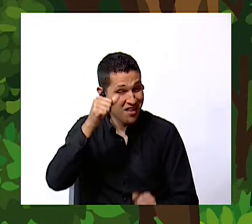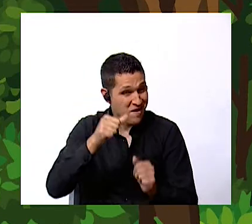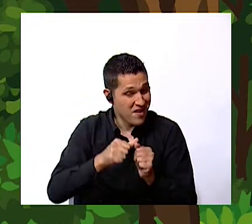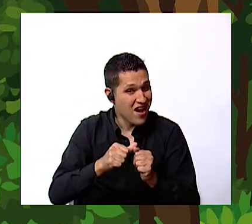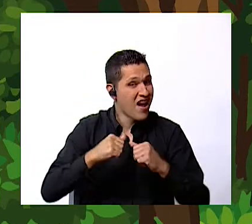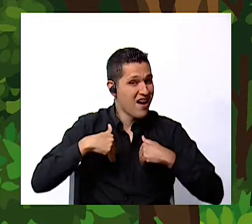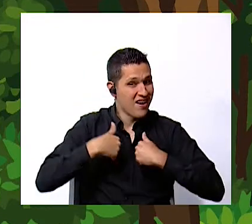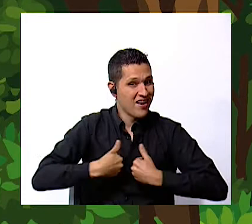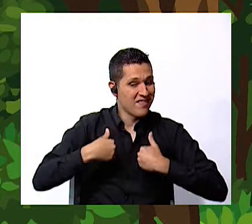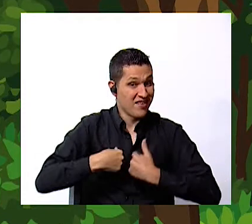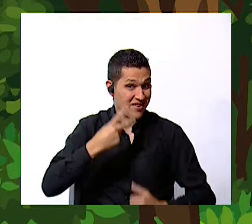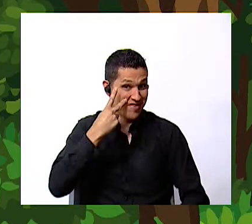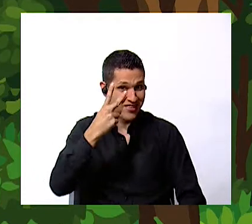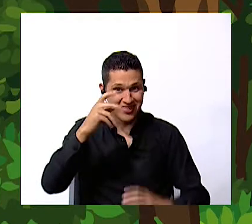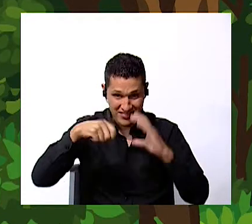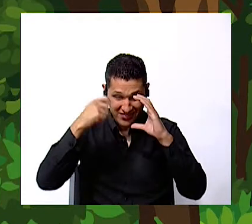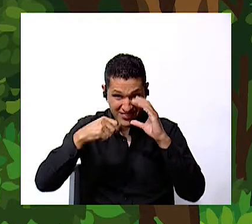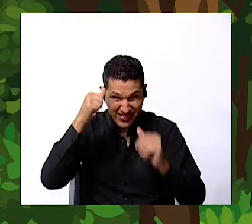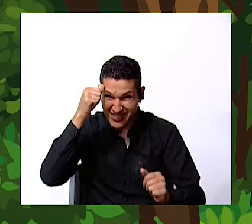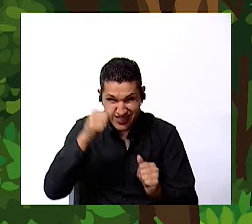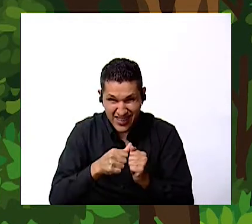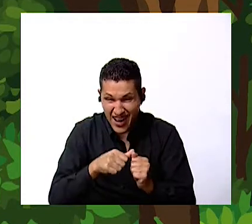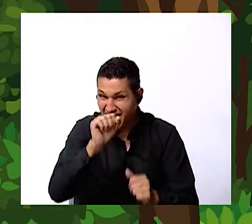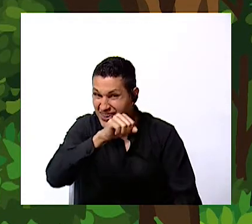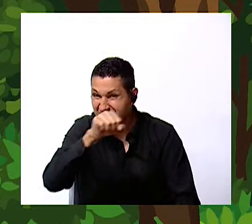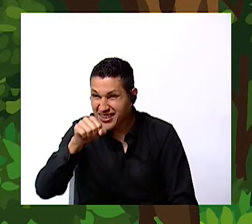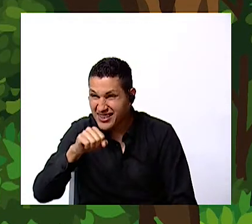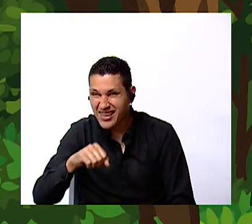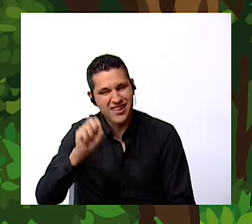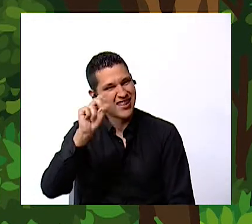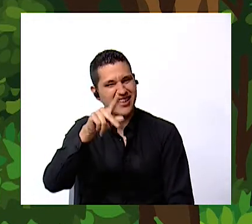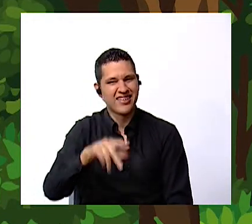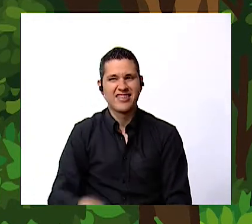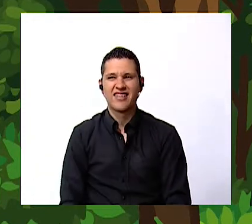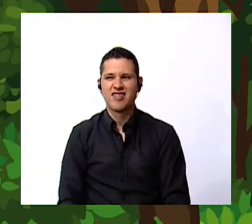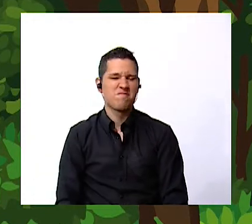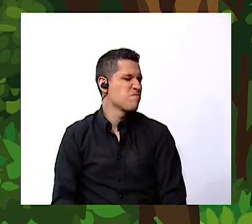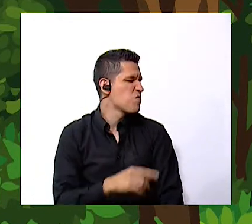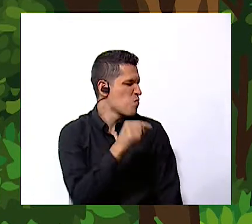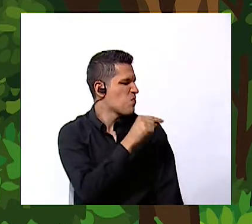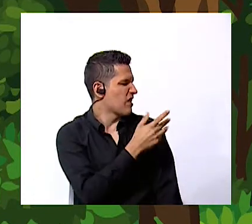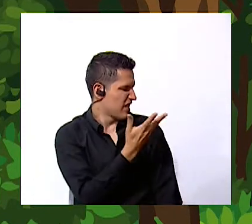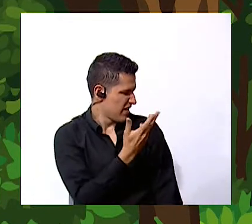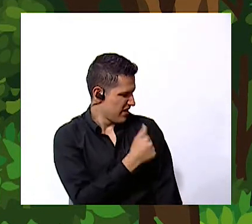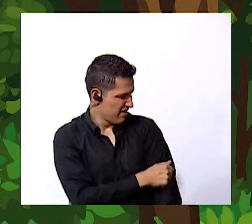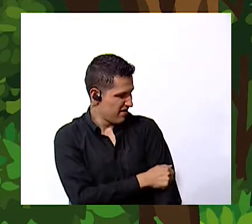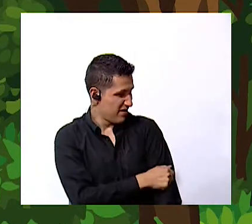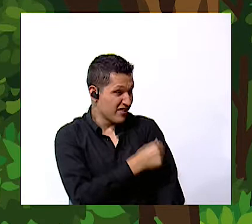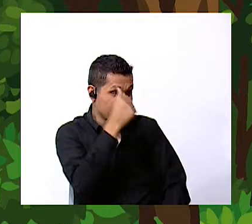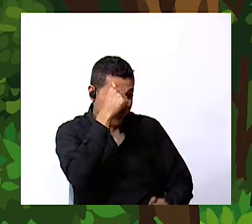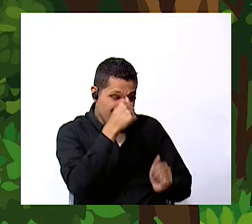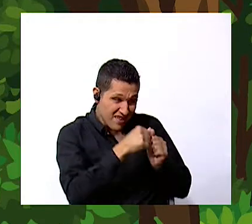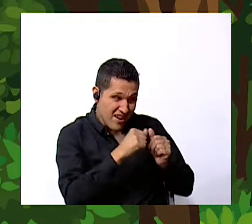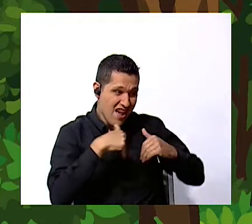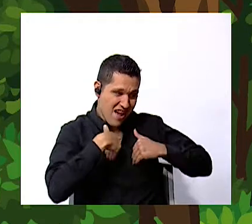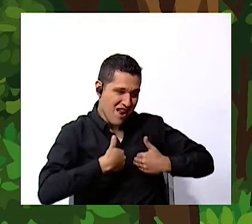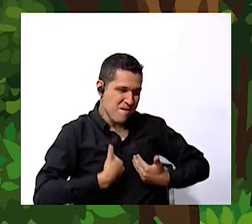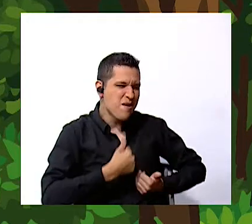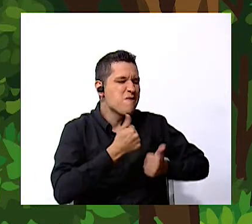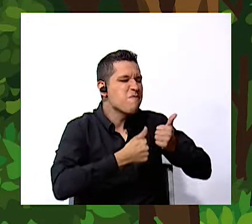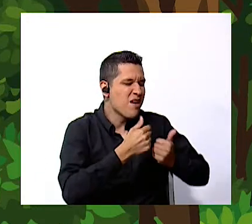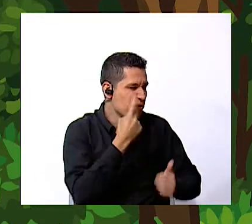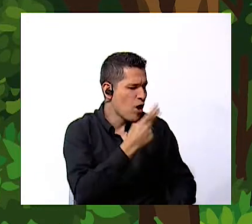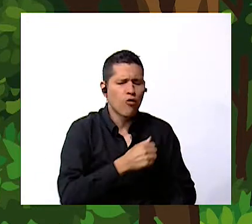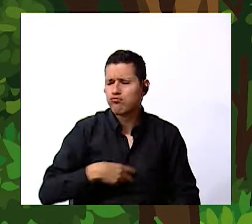could you see in the video mm-hmm yes okay what about you Maria do you remember what animals